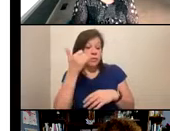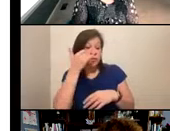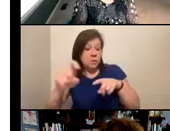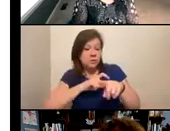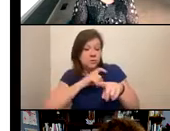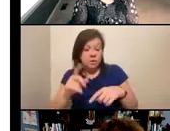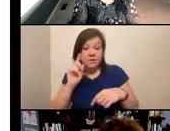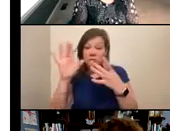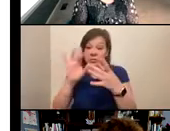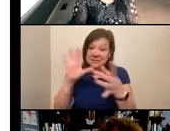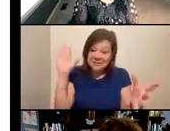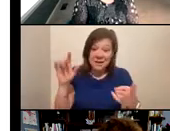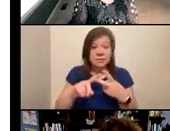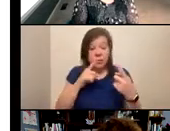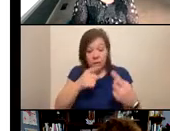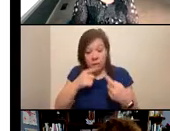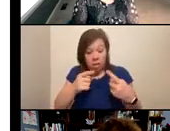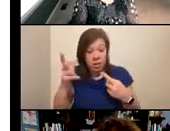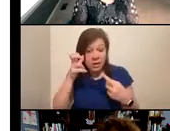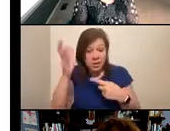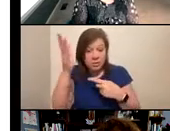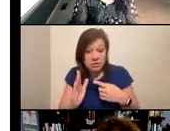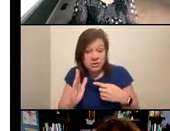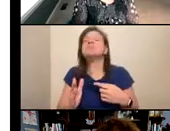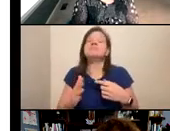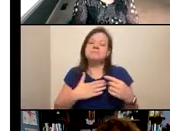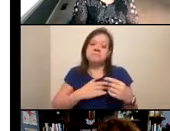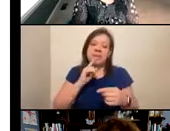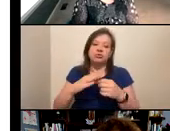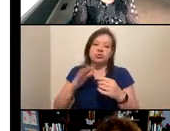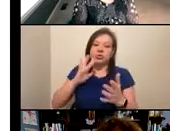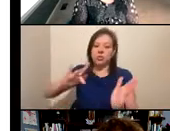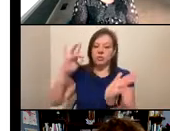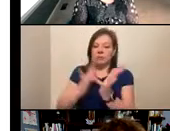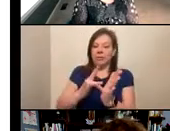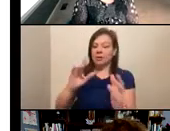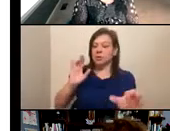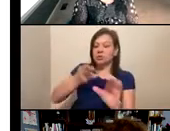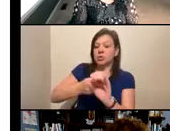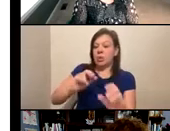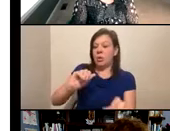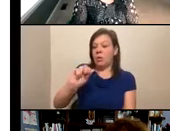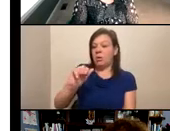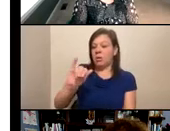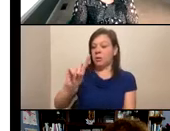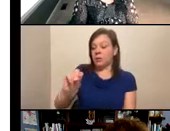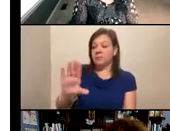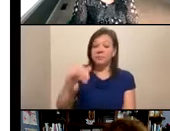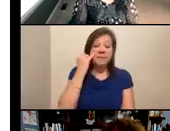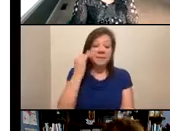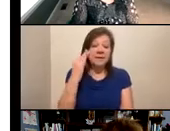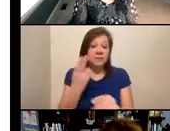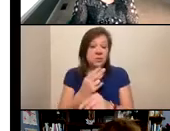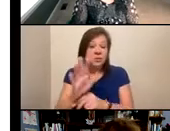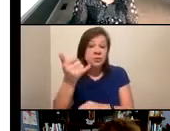disconnected or have trouble hearing the presenters, make sure you have clicked the Join Audio button. Please remember that if you use your phone to